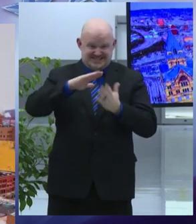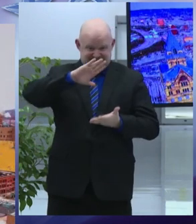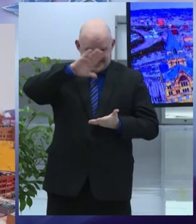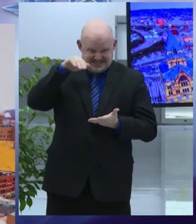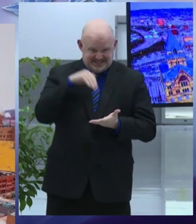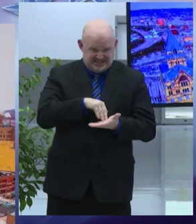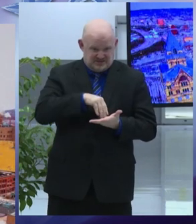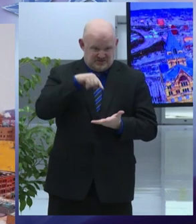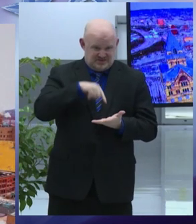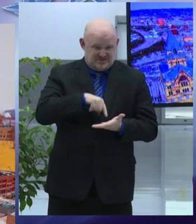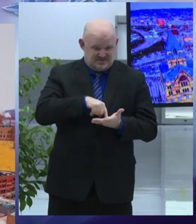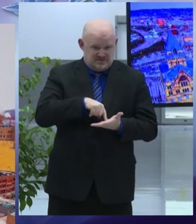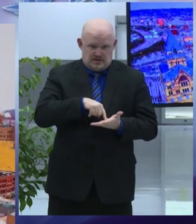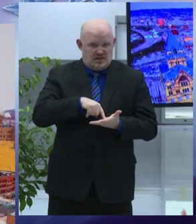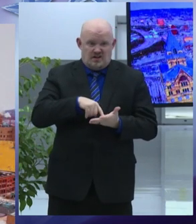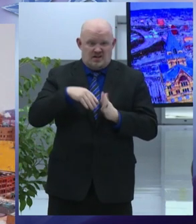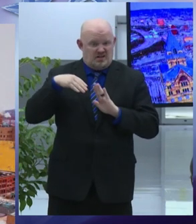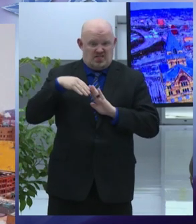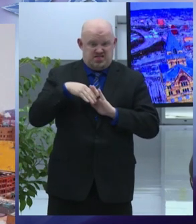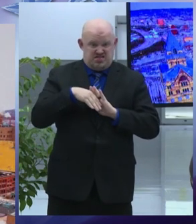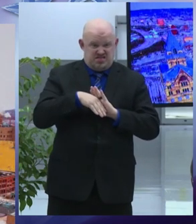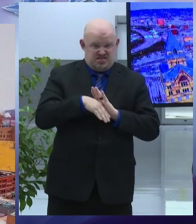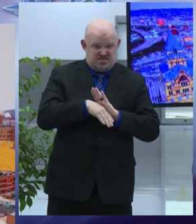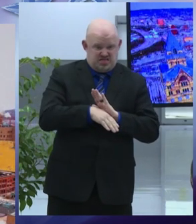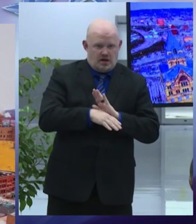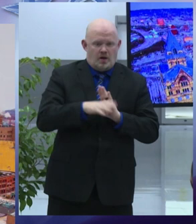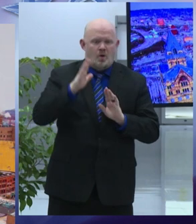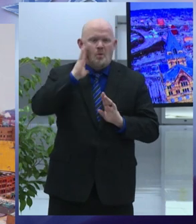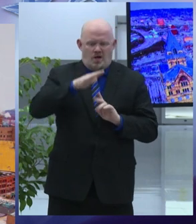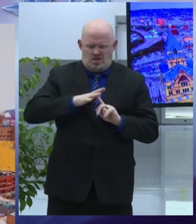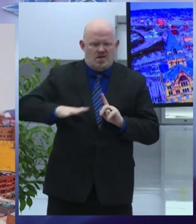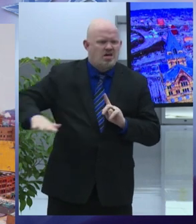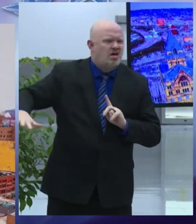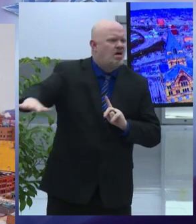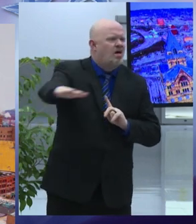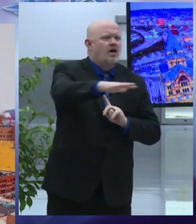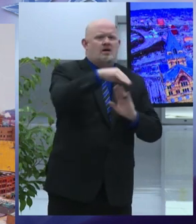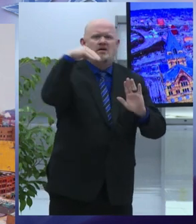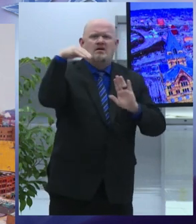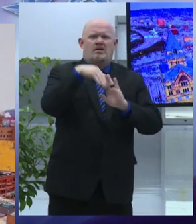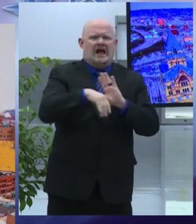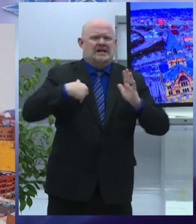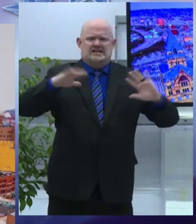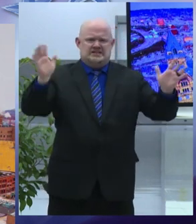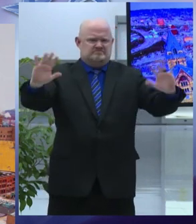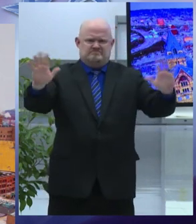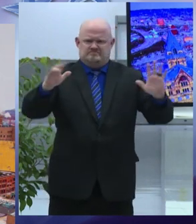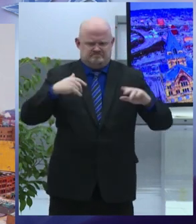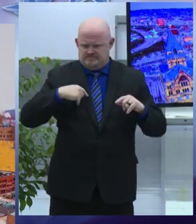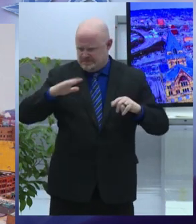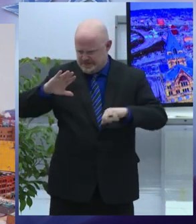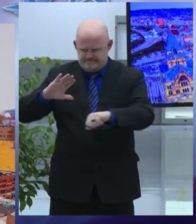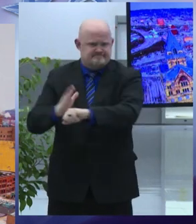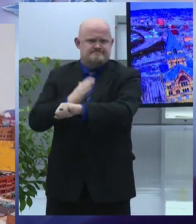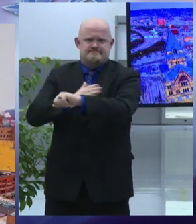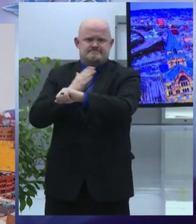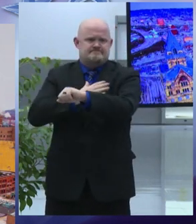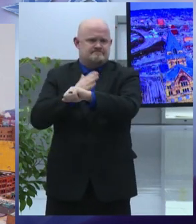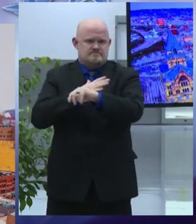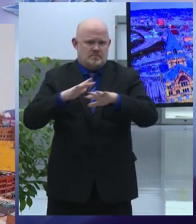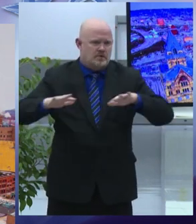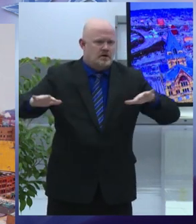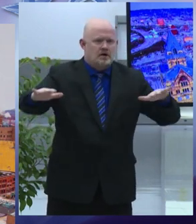years the 190 million dollars in investment across every part of downtown syracuse surely indicates that syracuse is rising